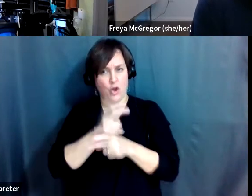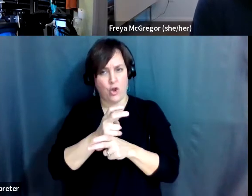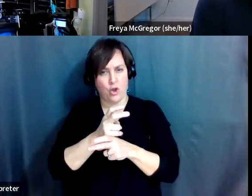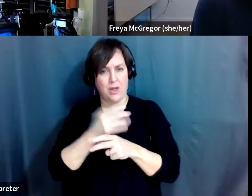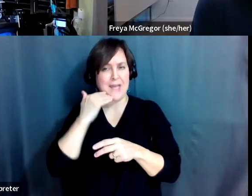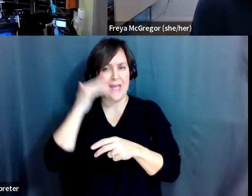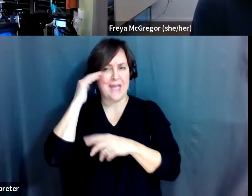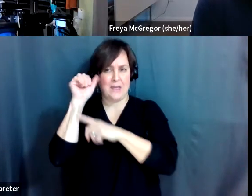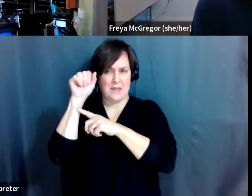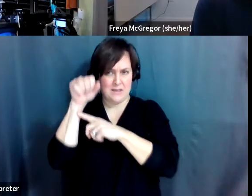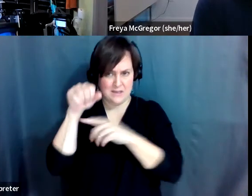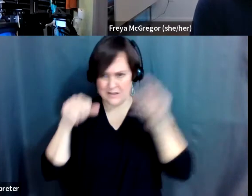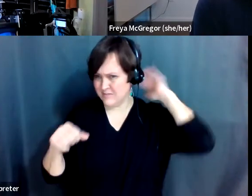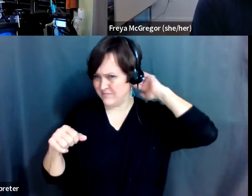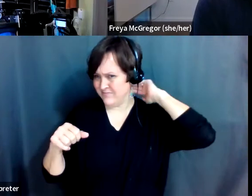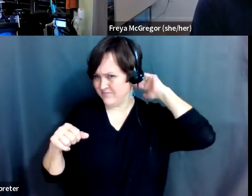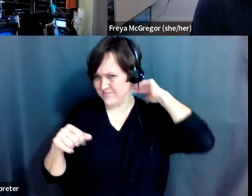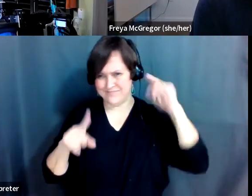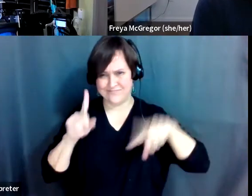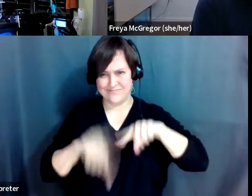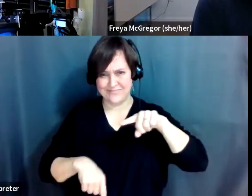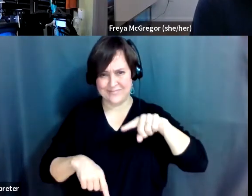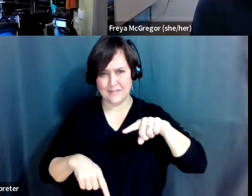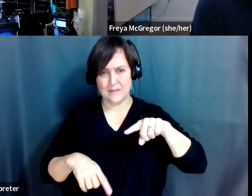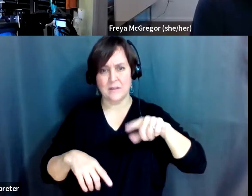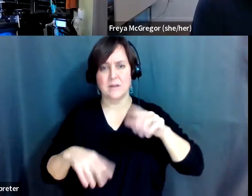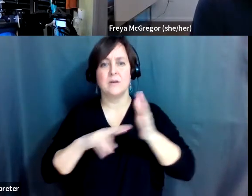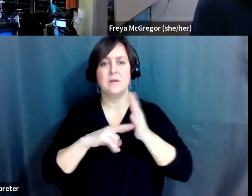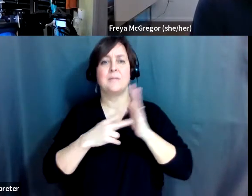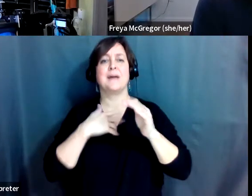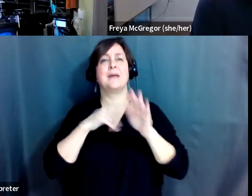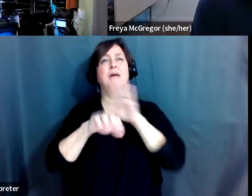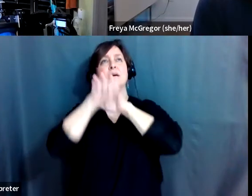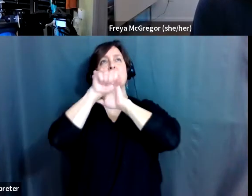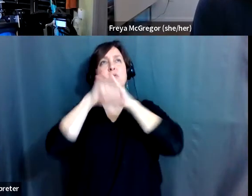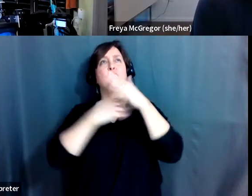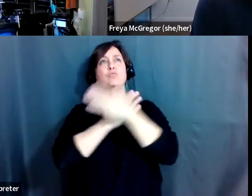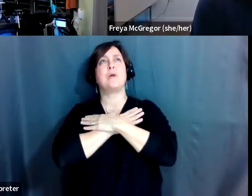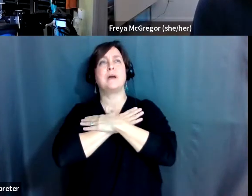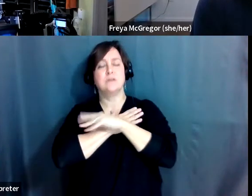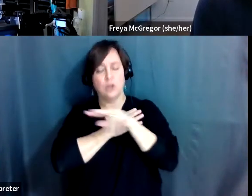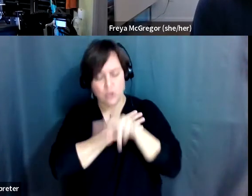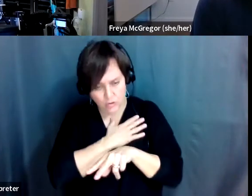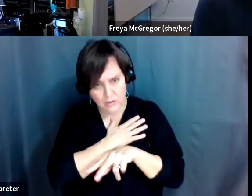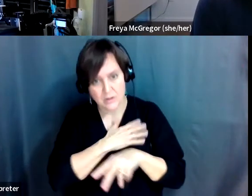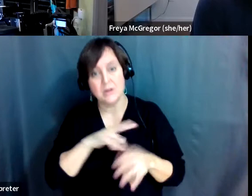my head. So, I can rest, and then I can look. So, the tilt aspect